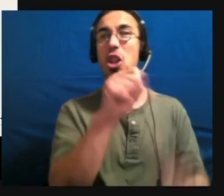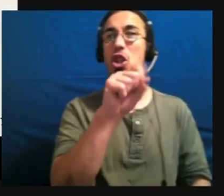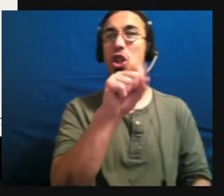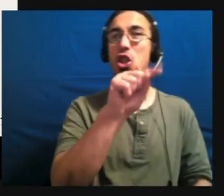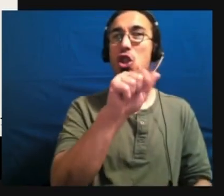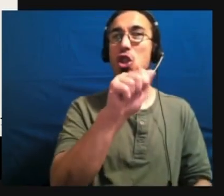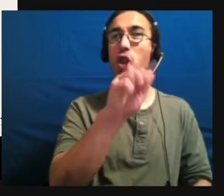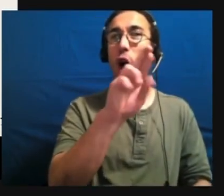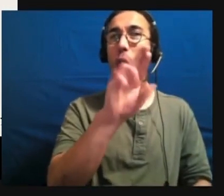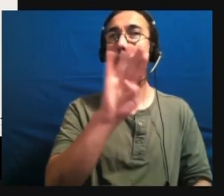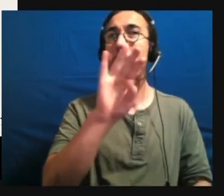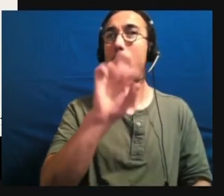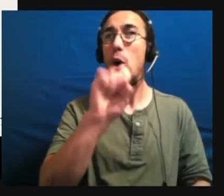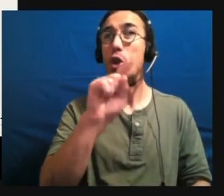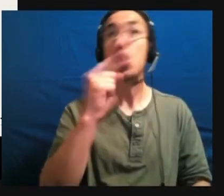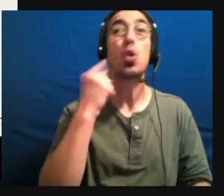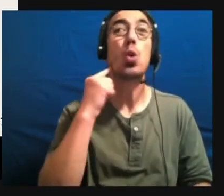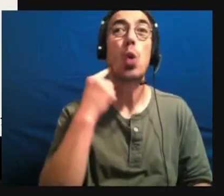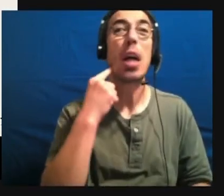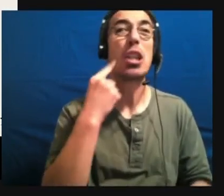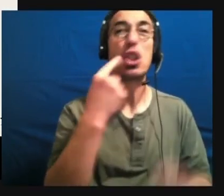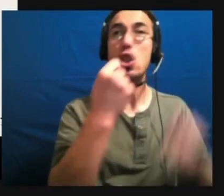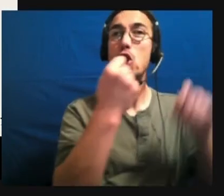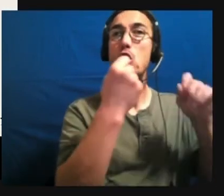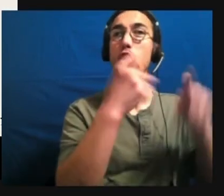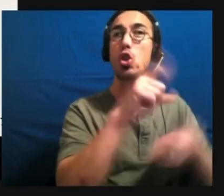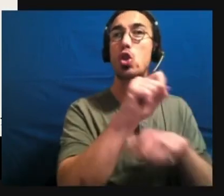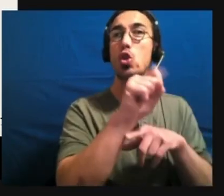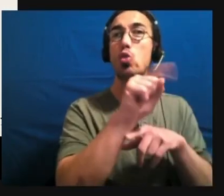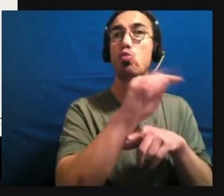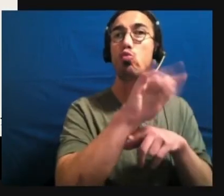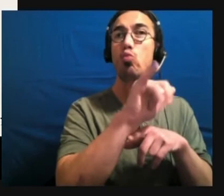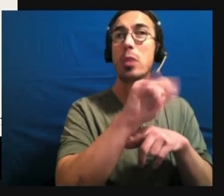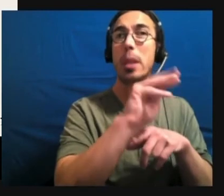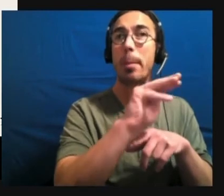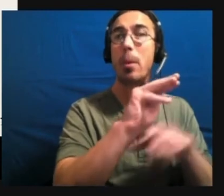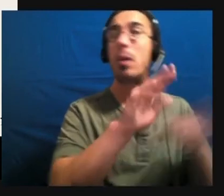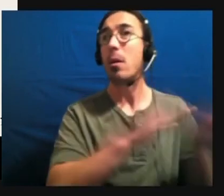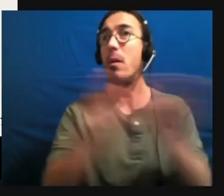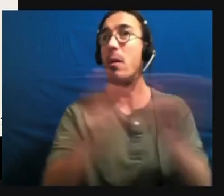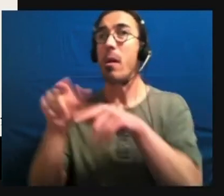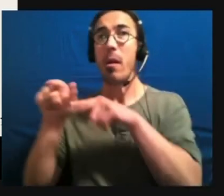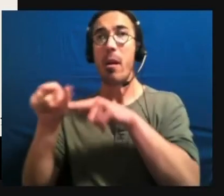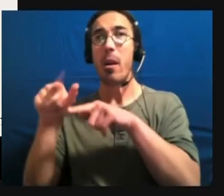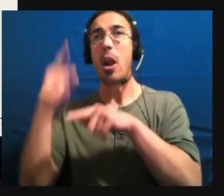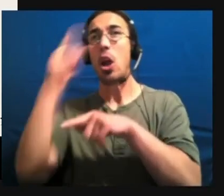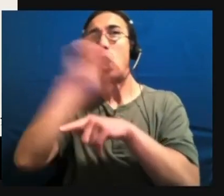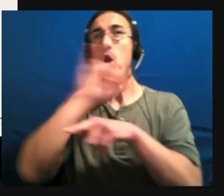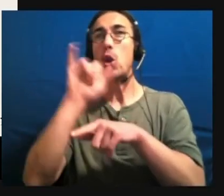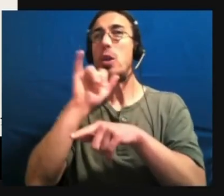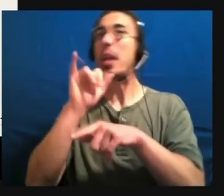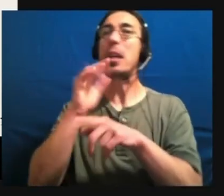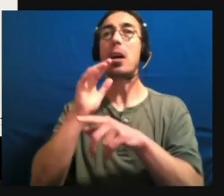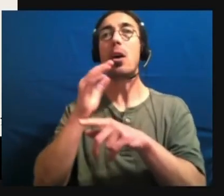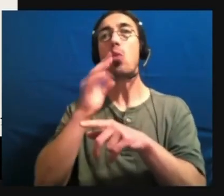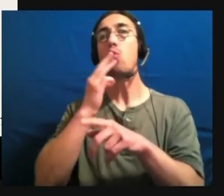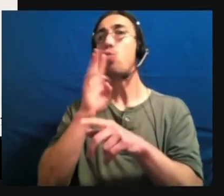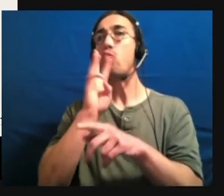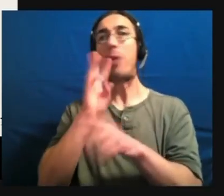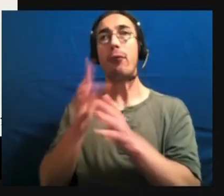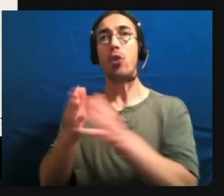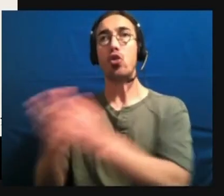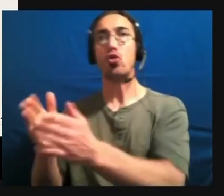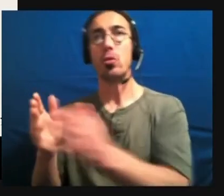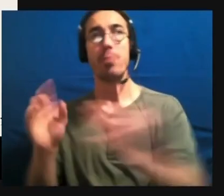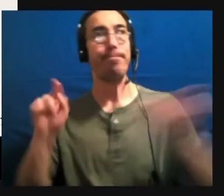the allistic MRI shows more like a pretty well-defined river. So, so there's so